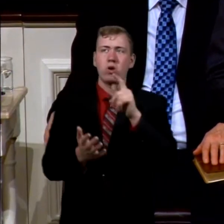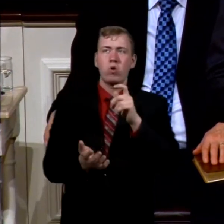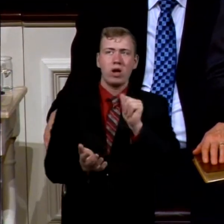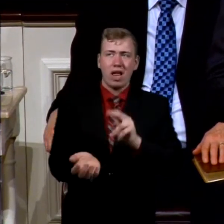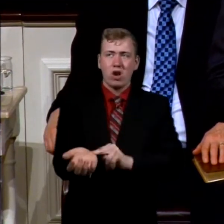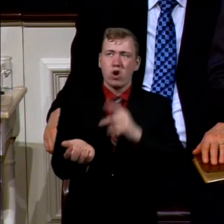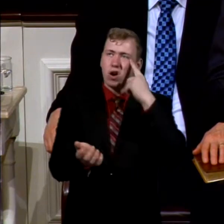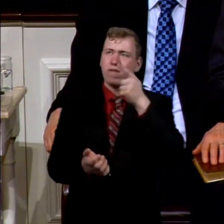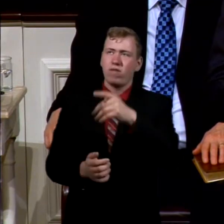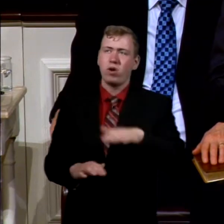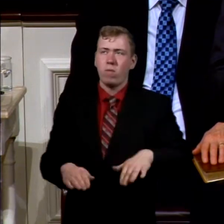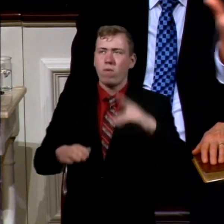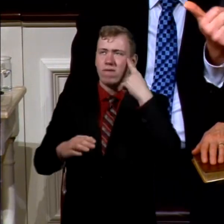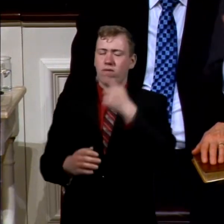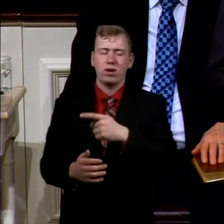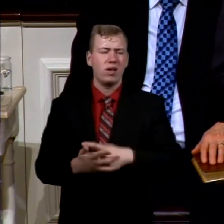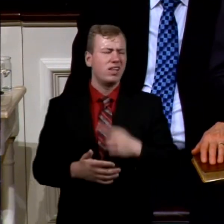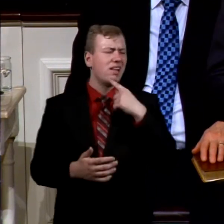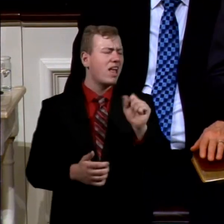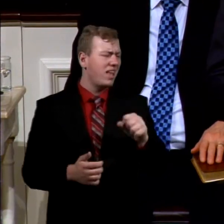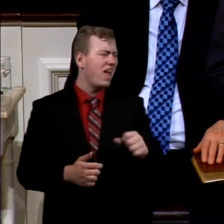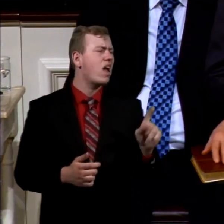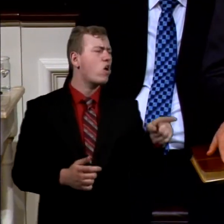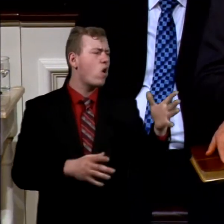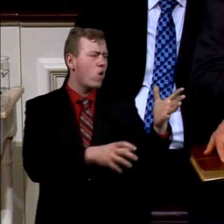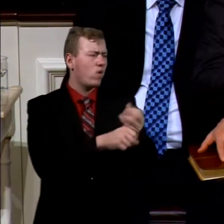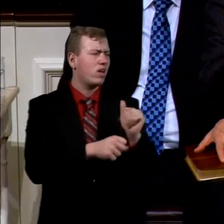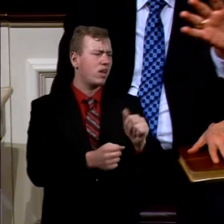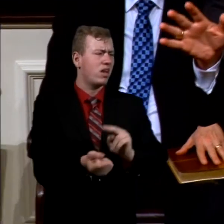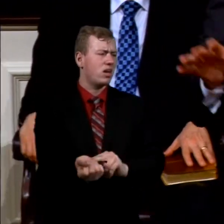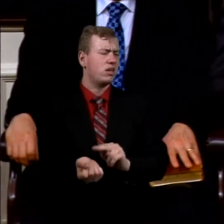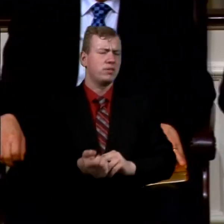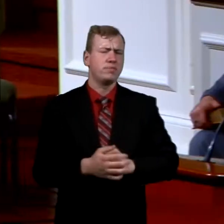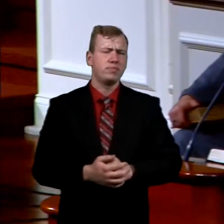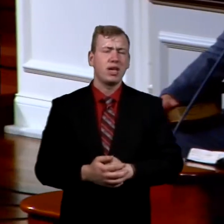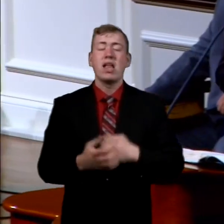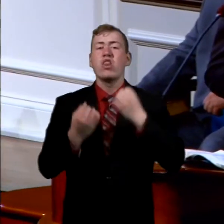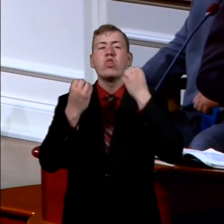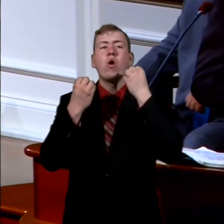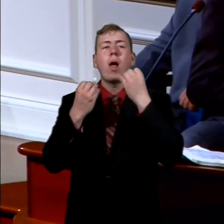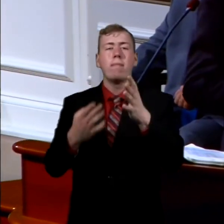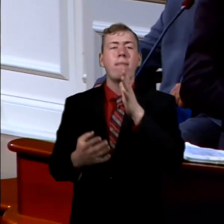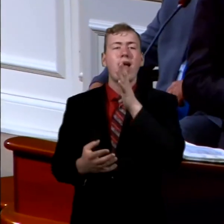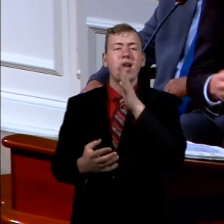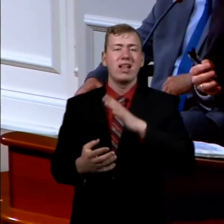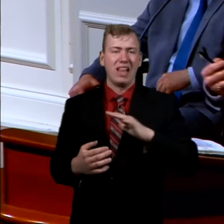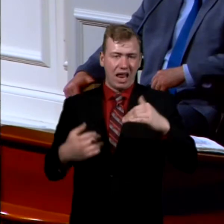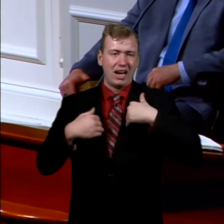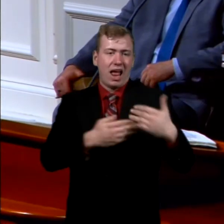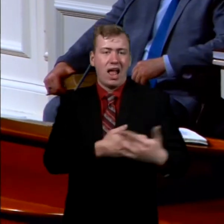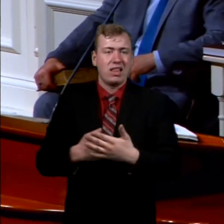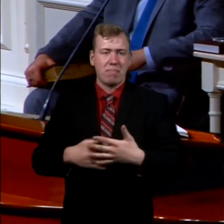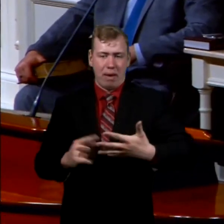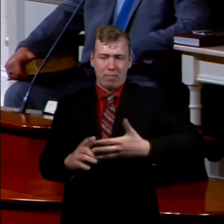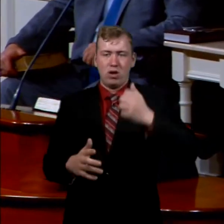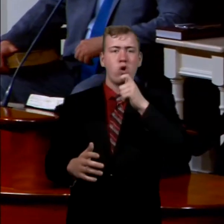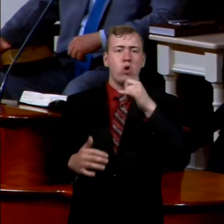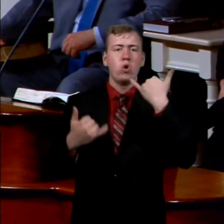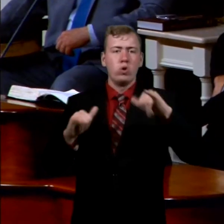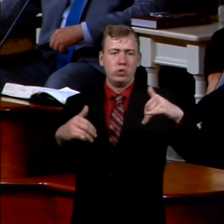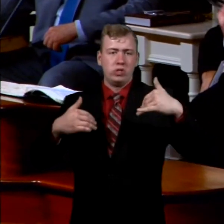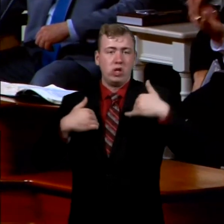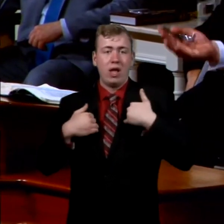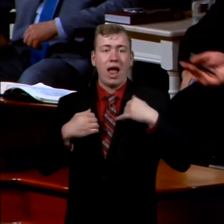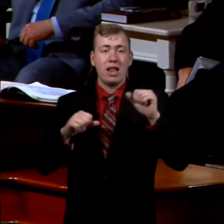She said, yeah, I think that would be a good idea. Go get a nurse. There were lots of ladies who had had their babies taken away who still had